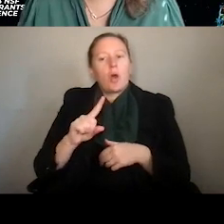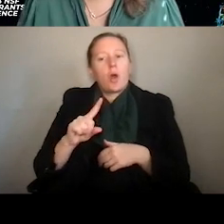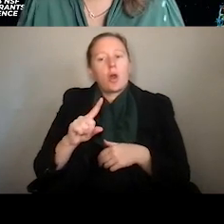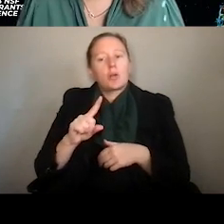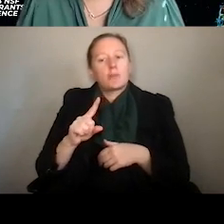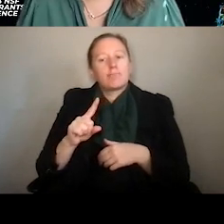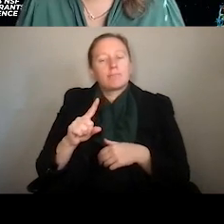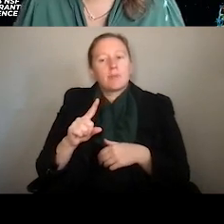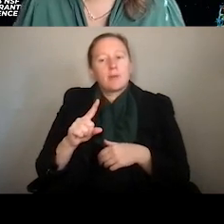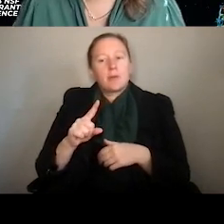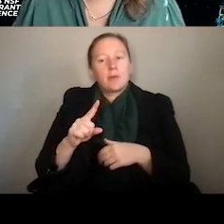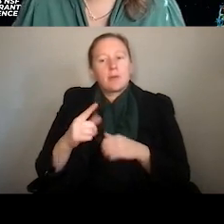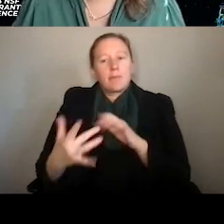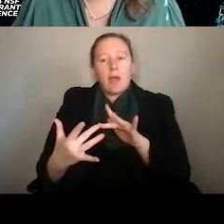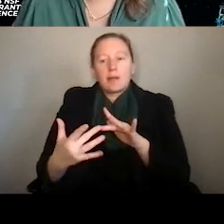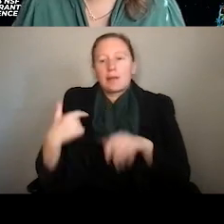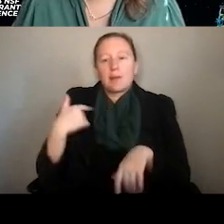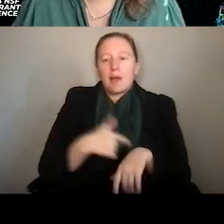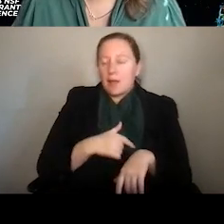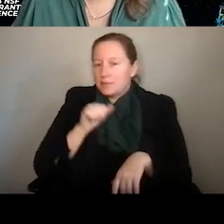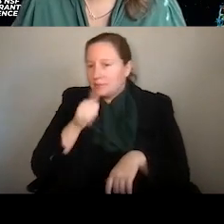support and not biological sciences.